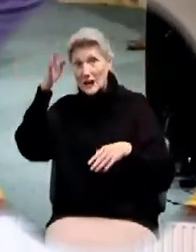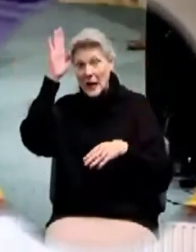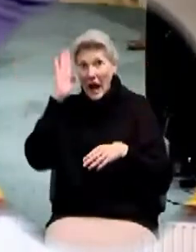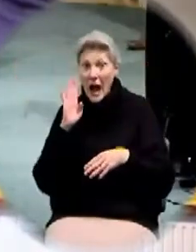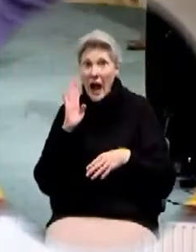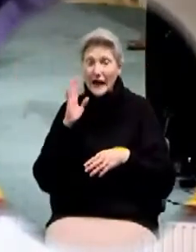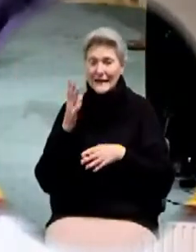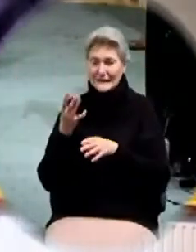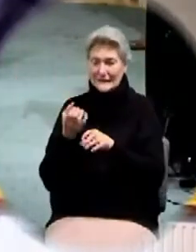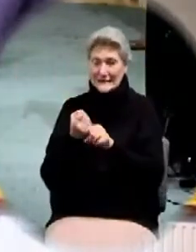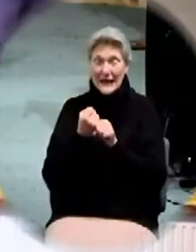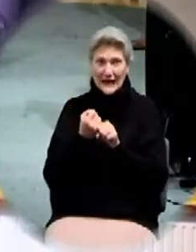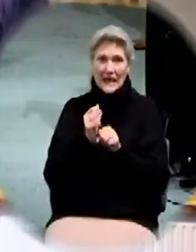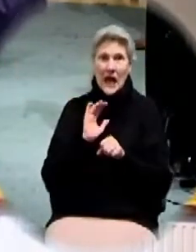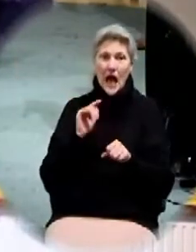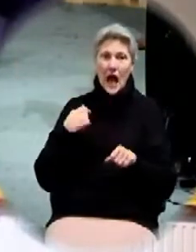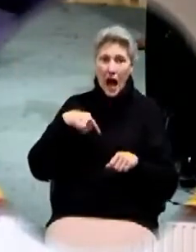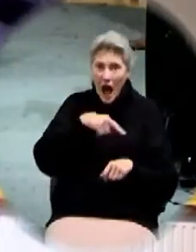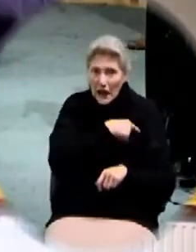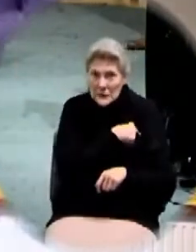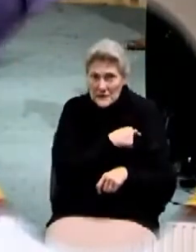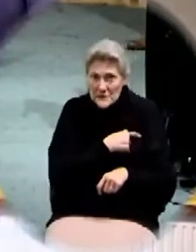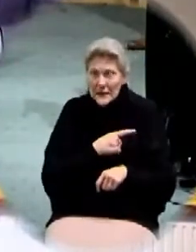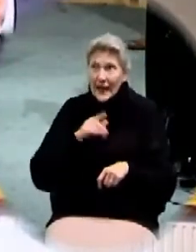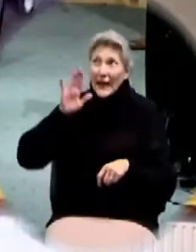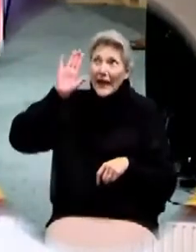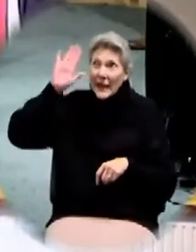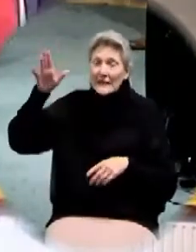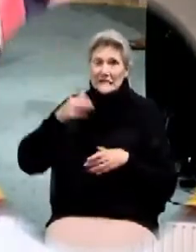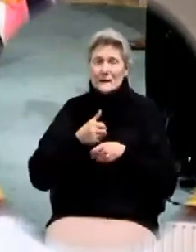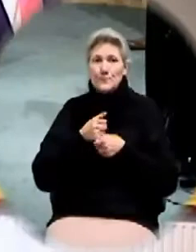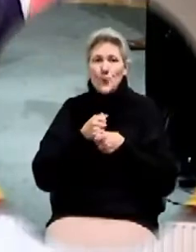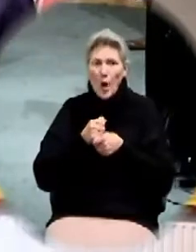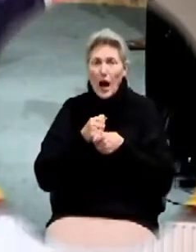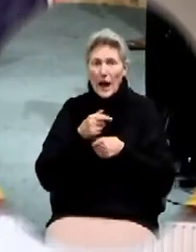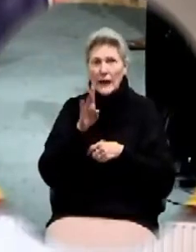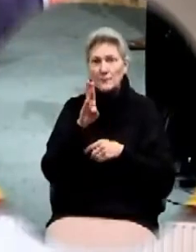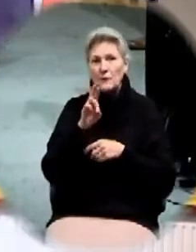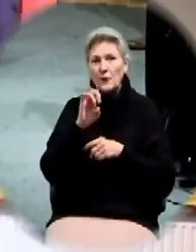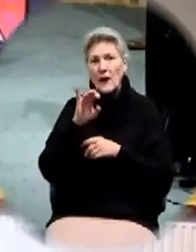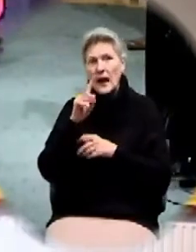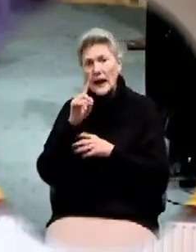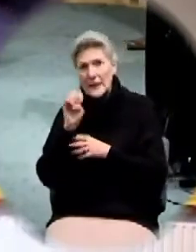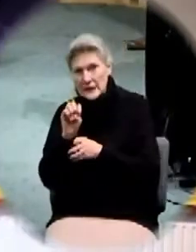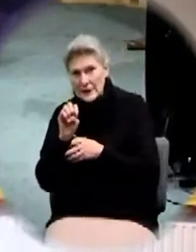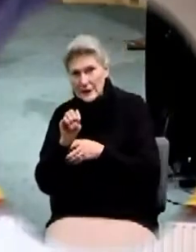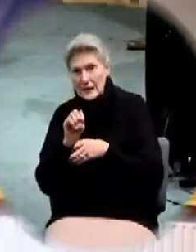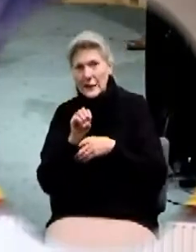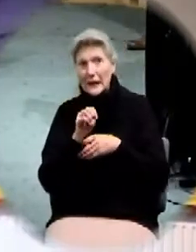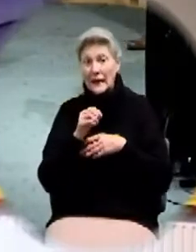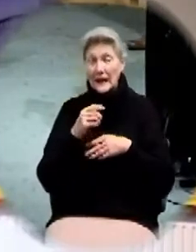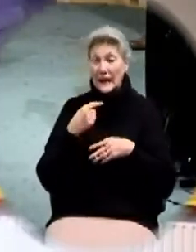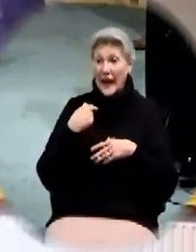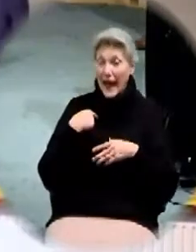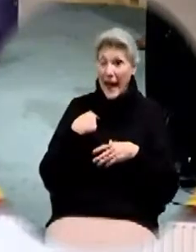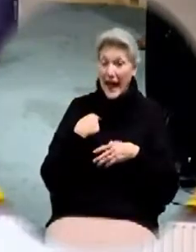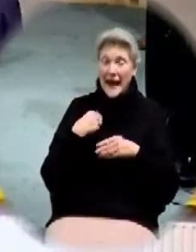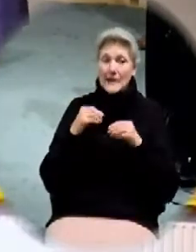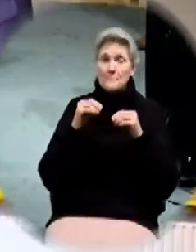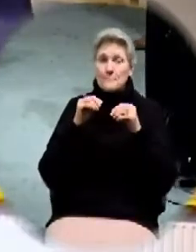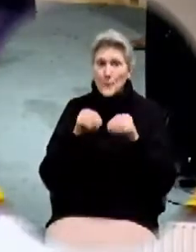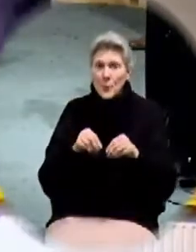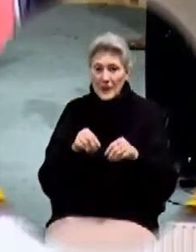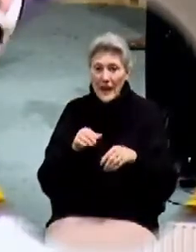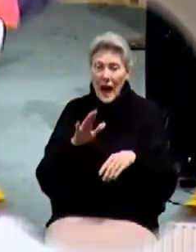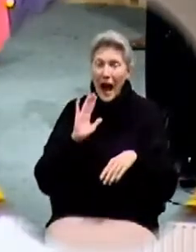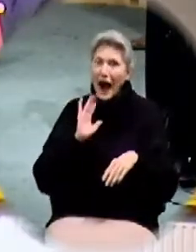on his neck rendering him helpless and impotent yet we fear him because we think he's